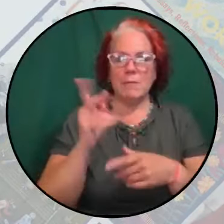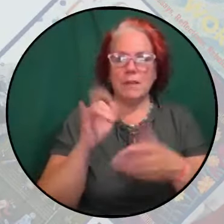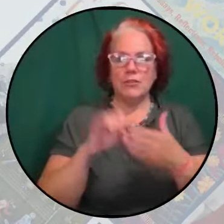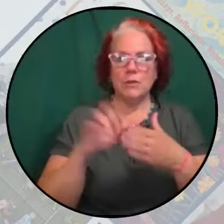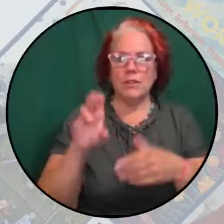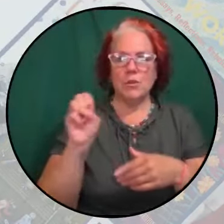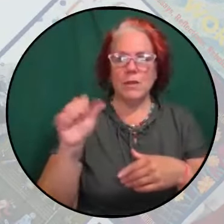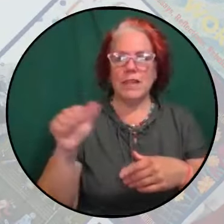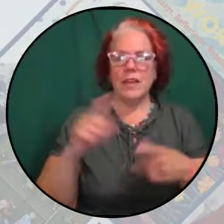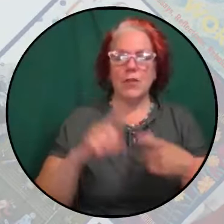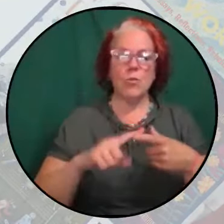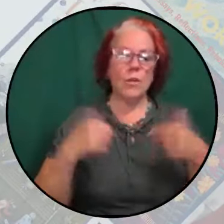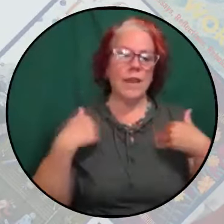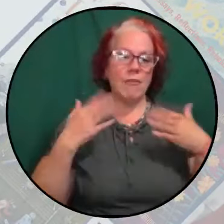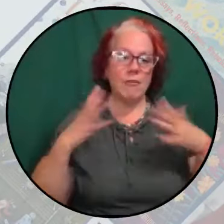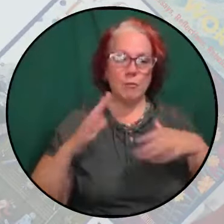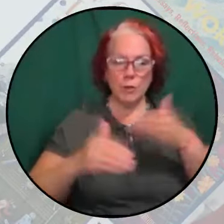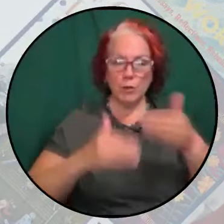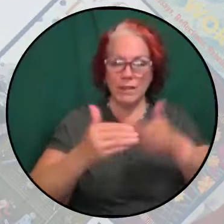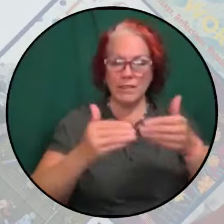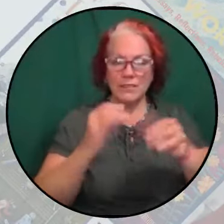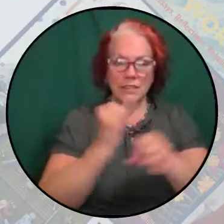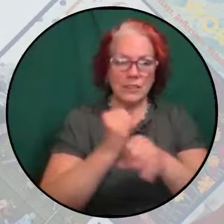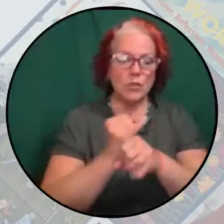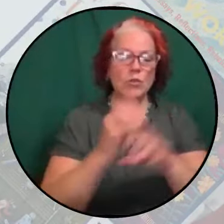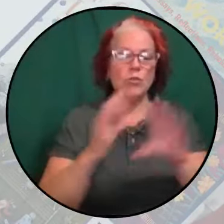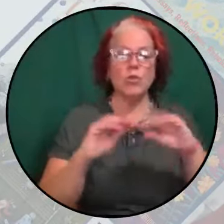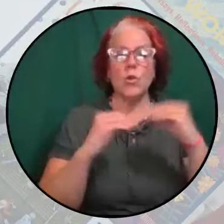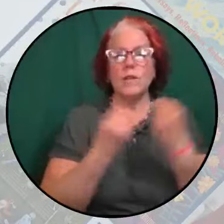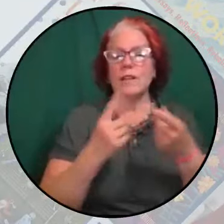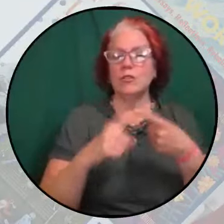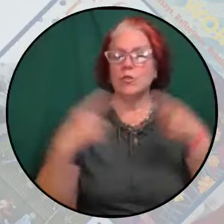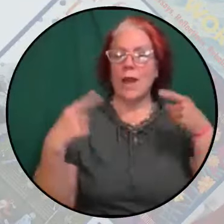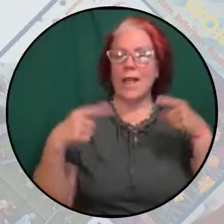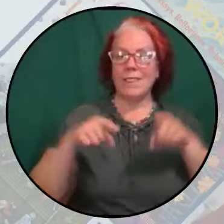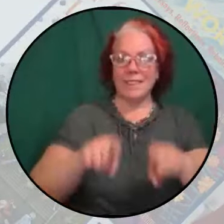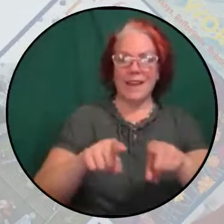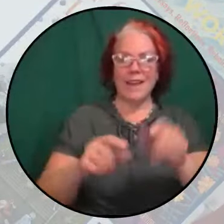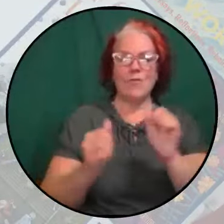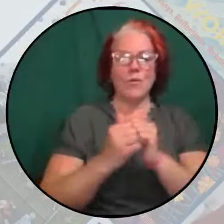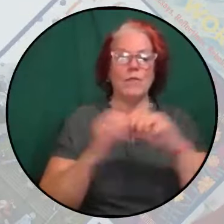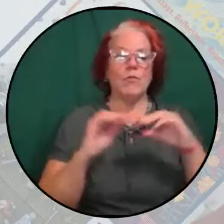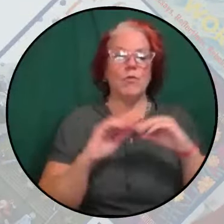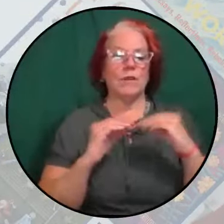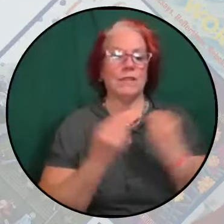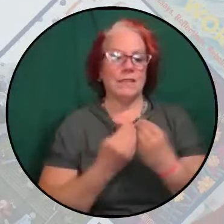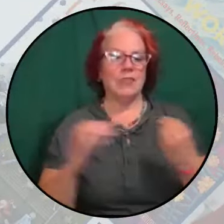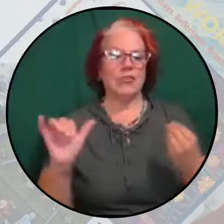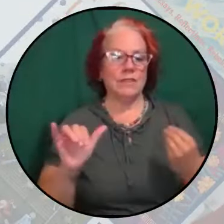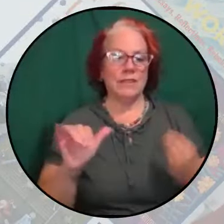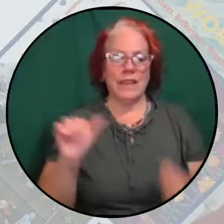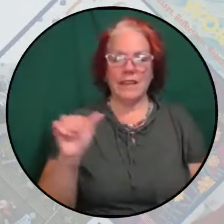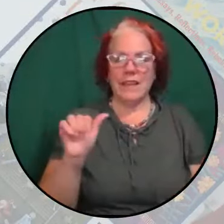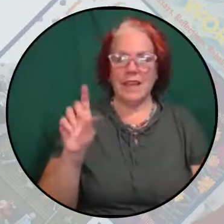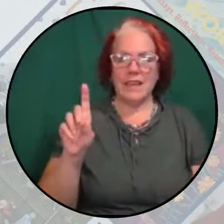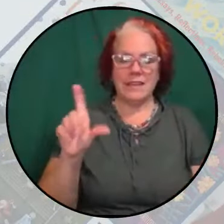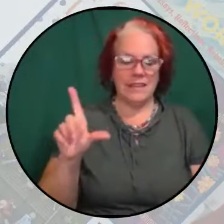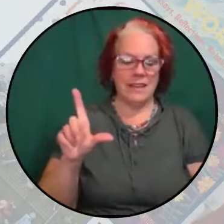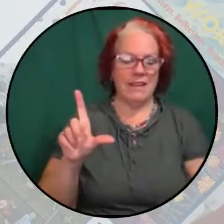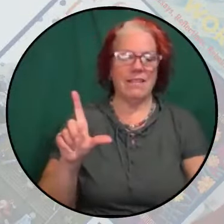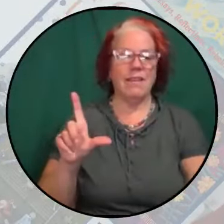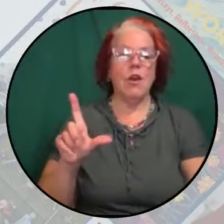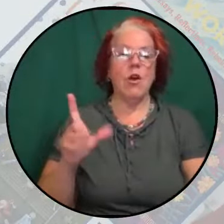person. I mean, we have progressive institutions and organizations who ally themselves with organizations like the ADL. What